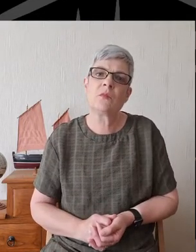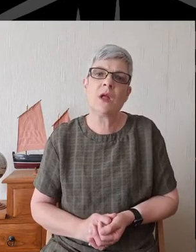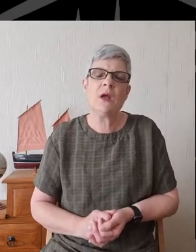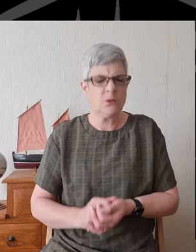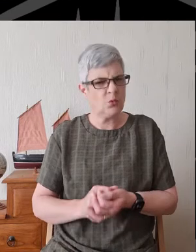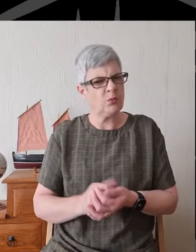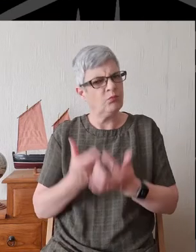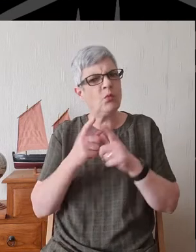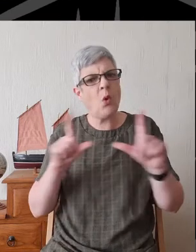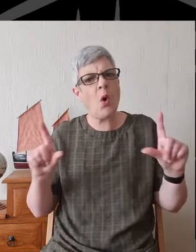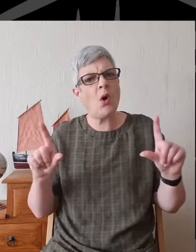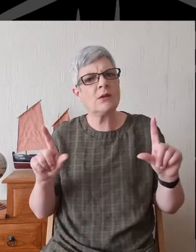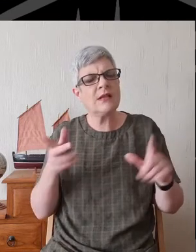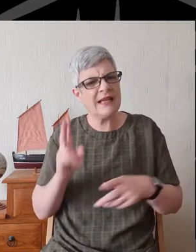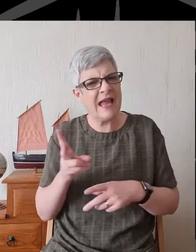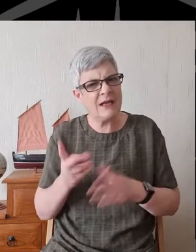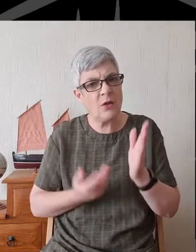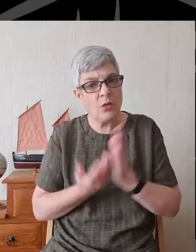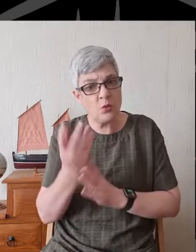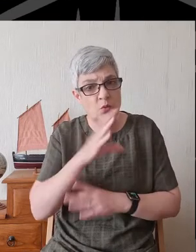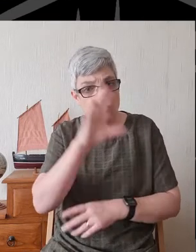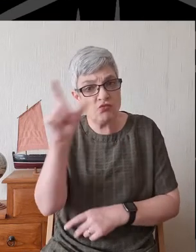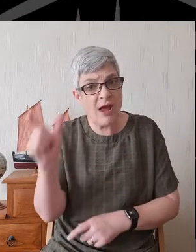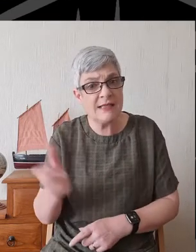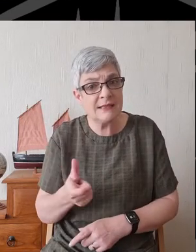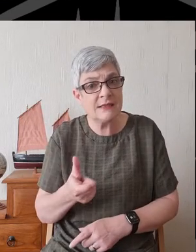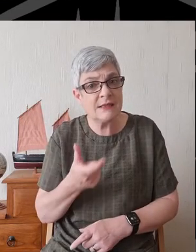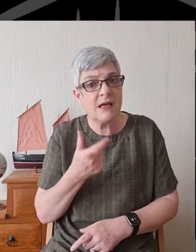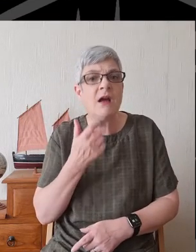So, Lord, again, through Christ, forgive us.